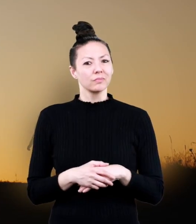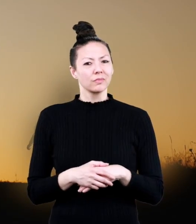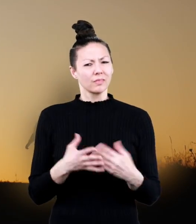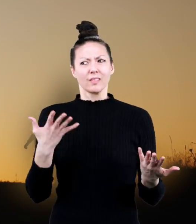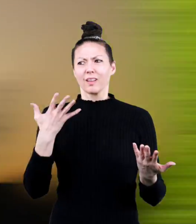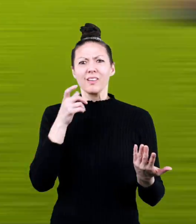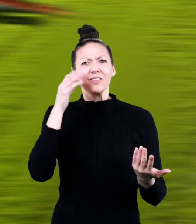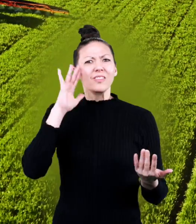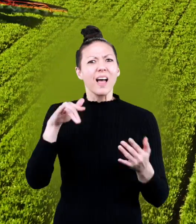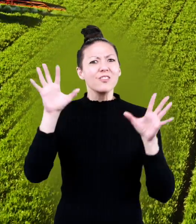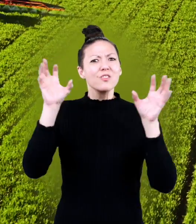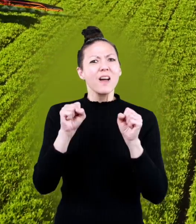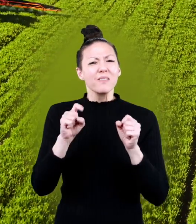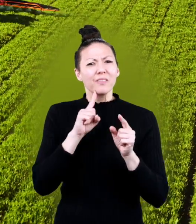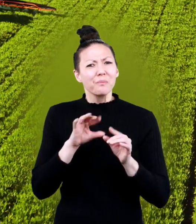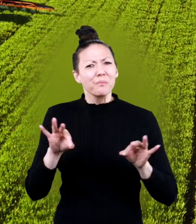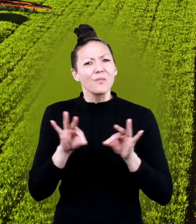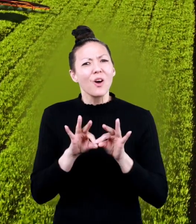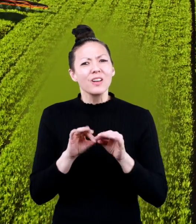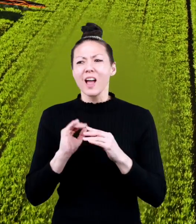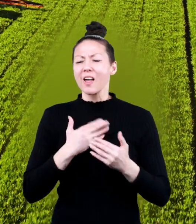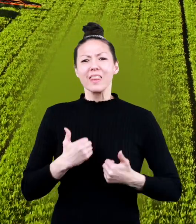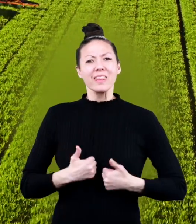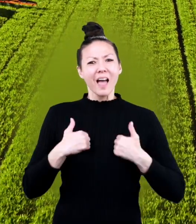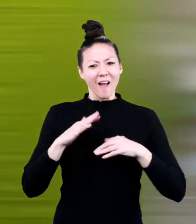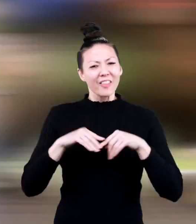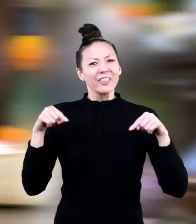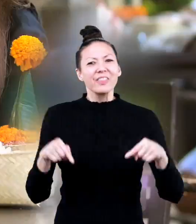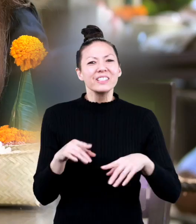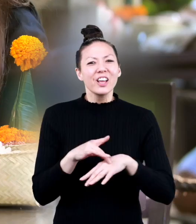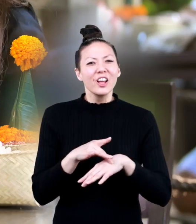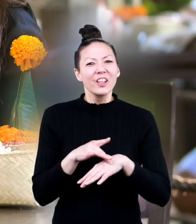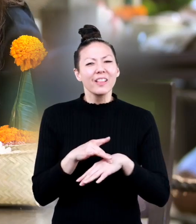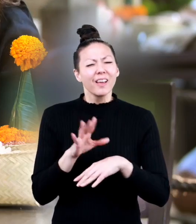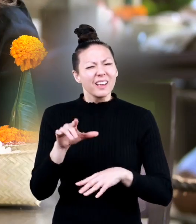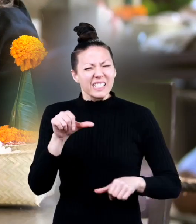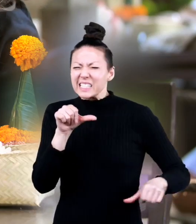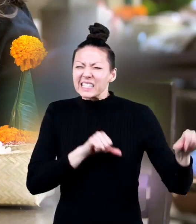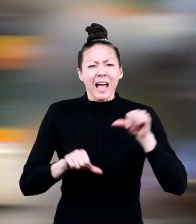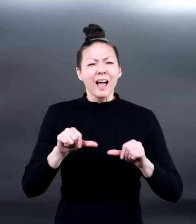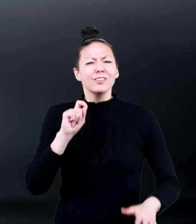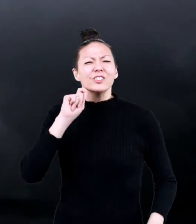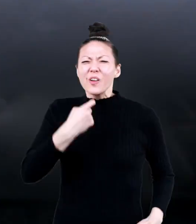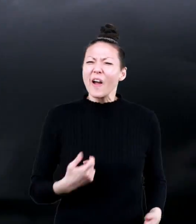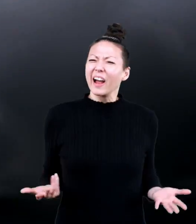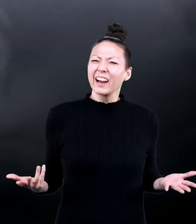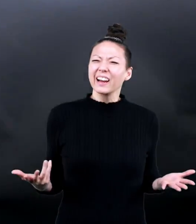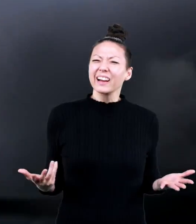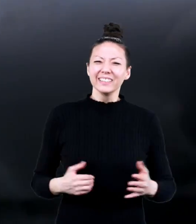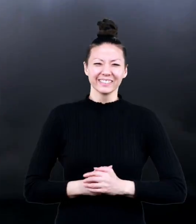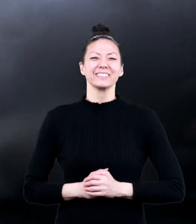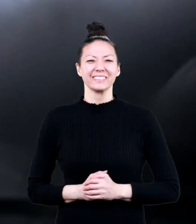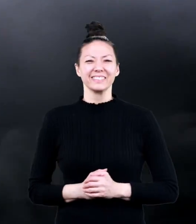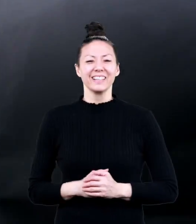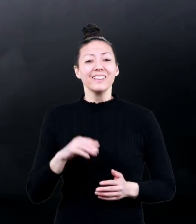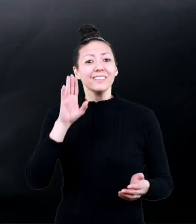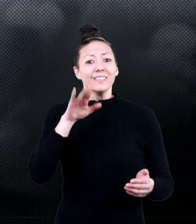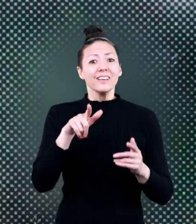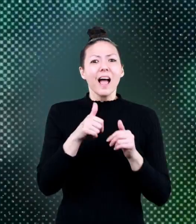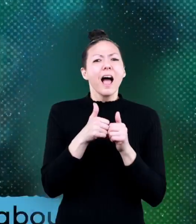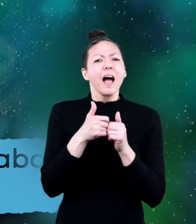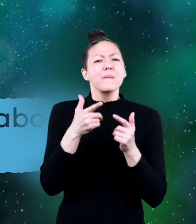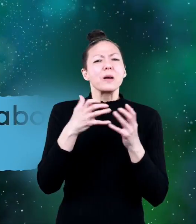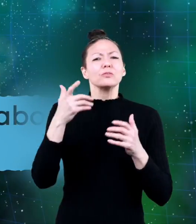Who knew that gravity was so important to our life here on Earth? Science is so cool.